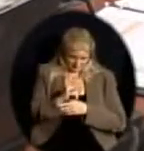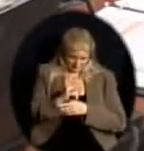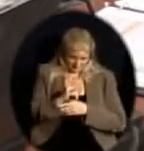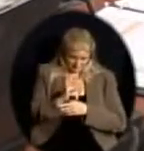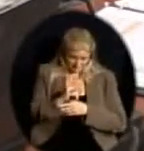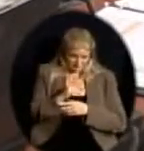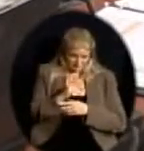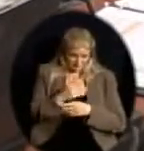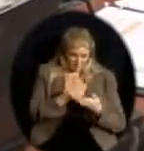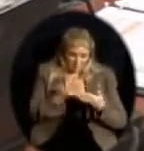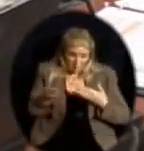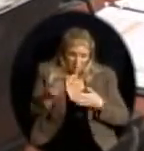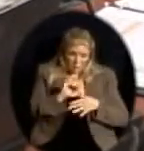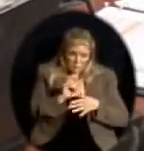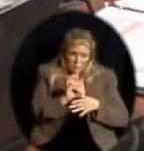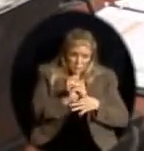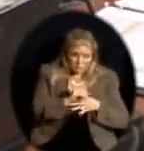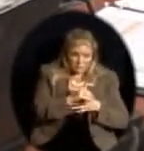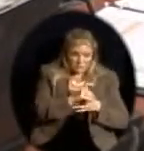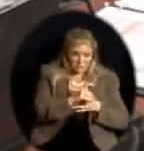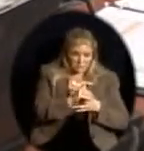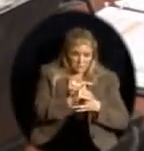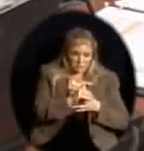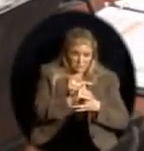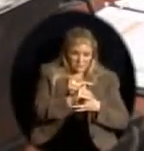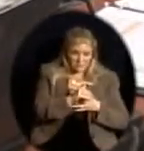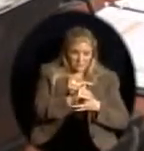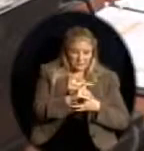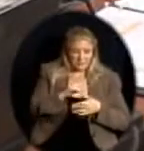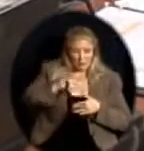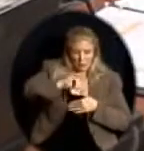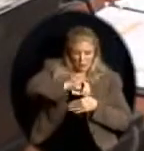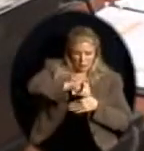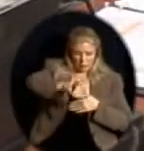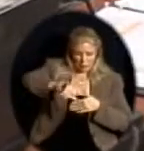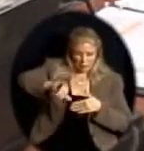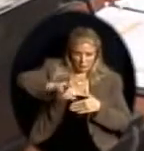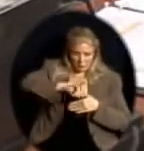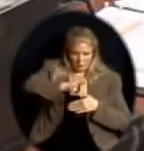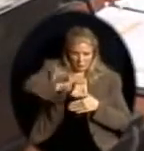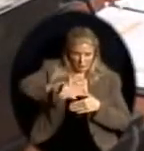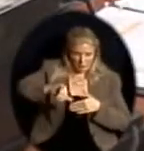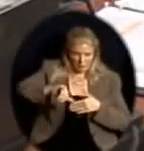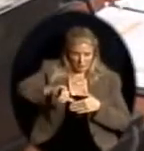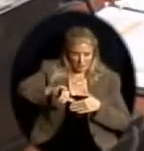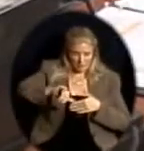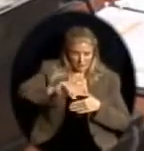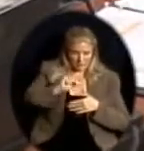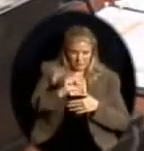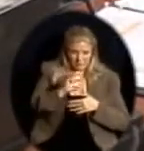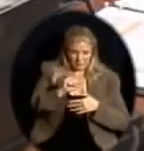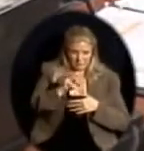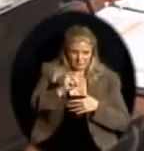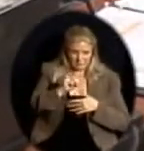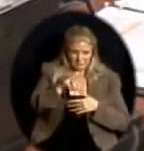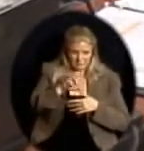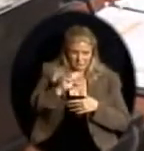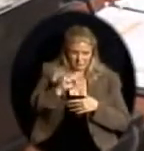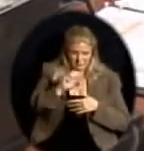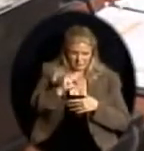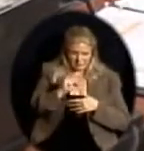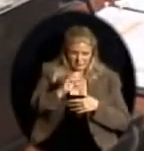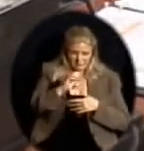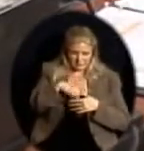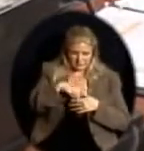a single, it is a multi-step, but it is a liquid applied seamless epoxy. Just on the floor, does it go up part of the walls too?